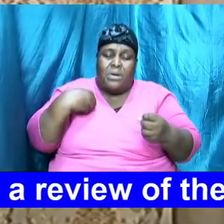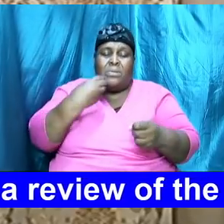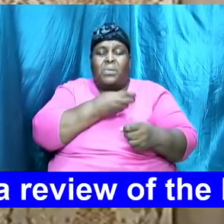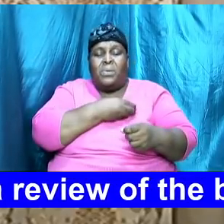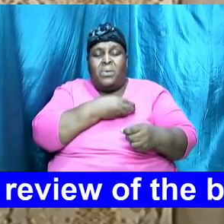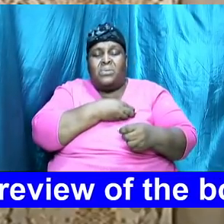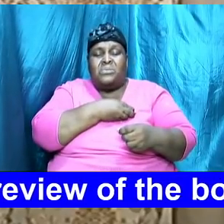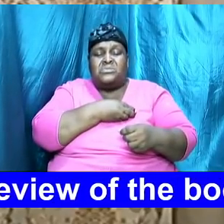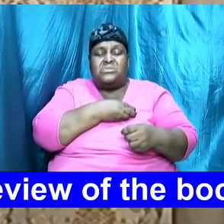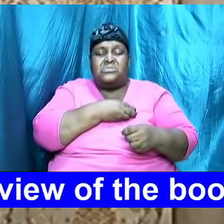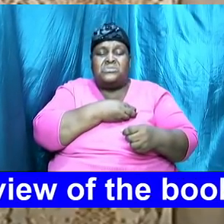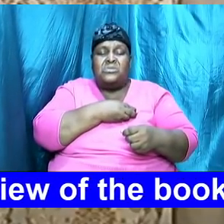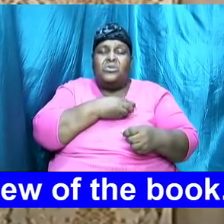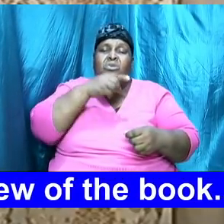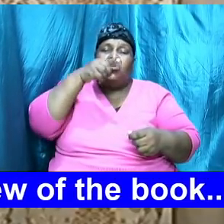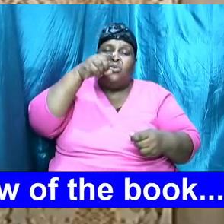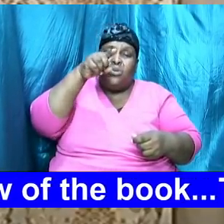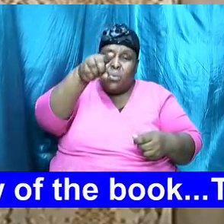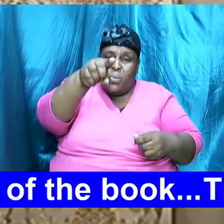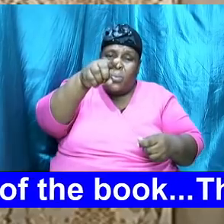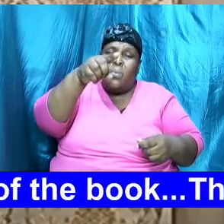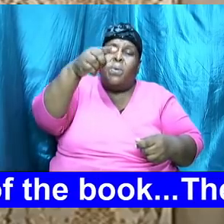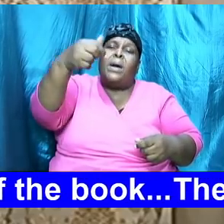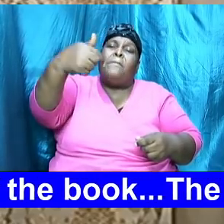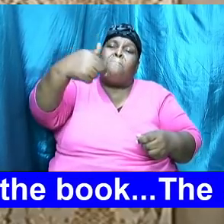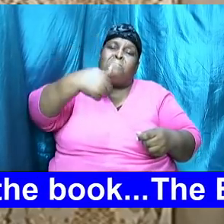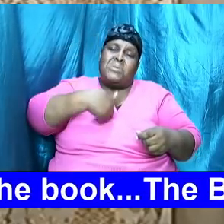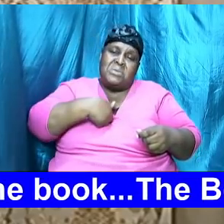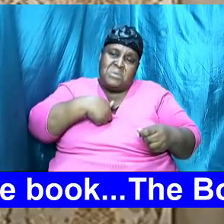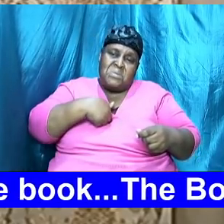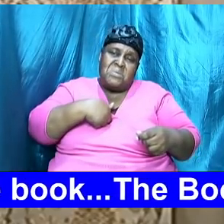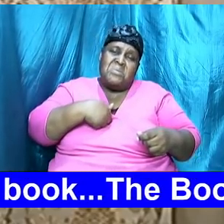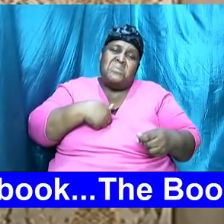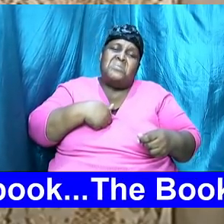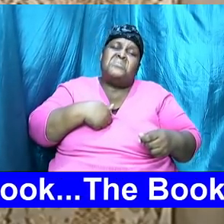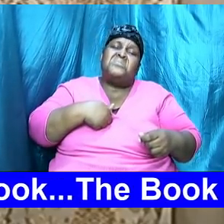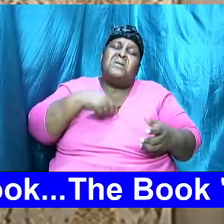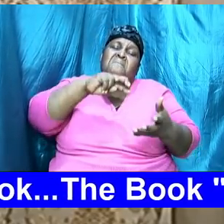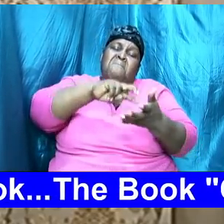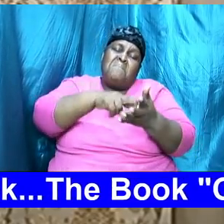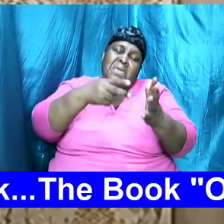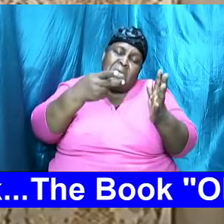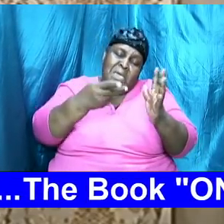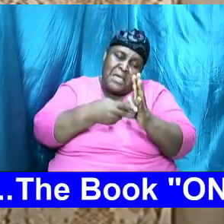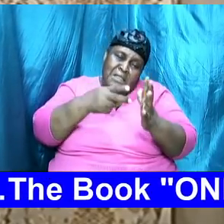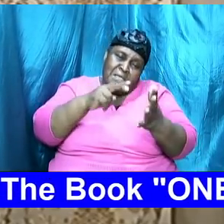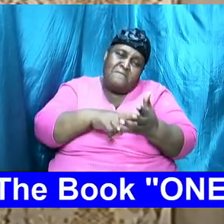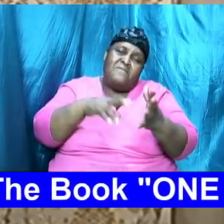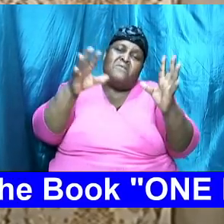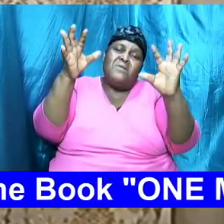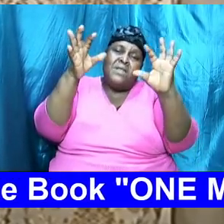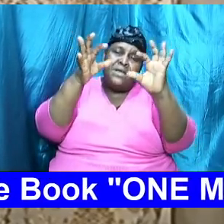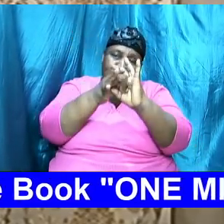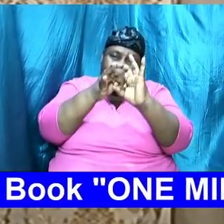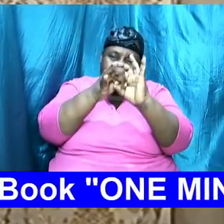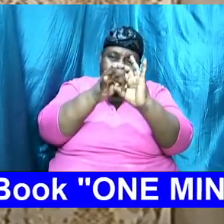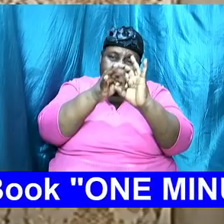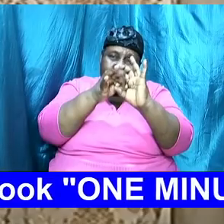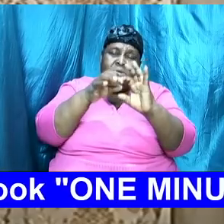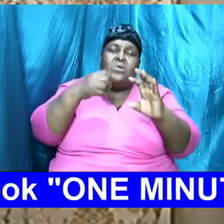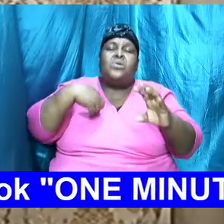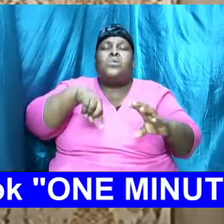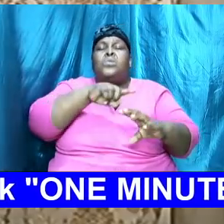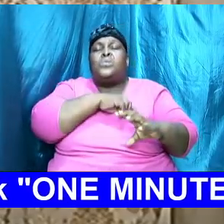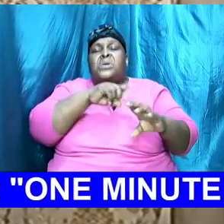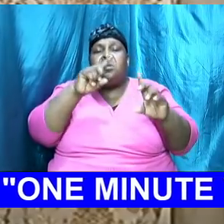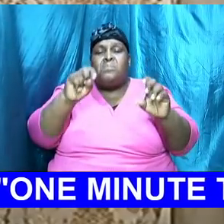wants you he wants me to have meaningful relationship and we must